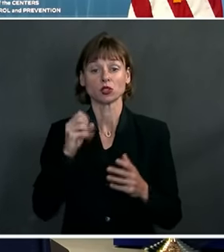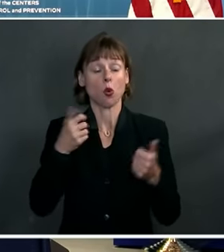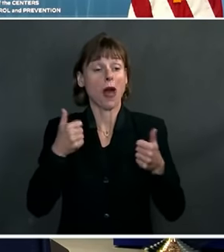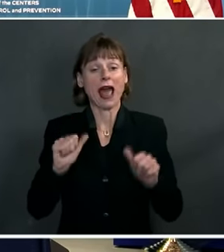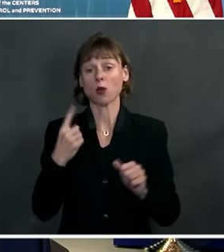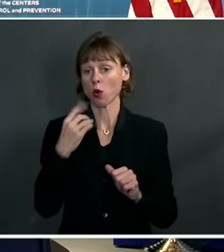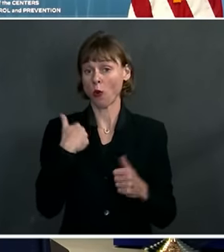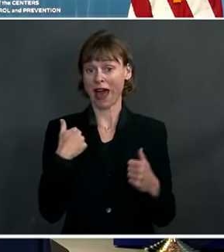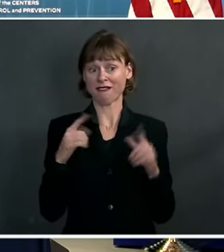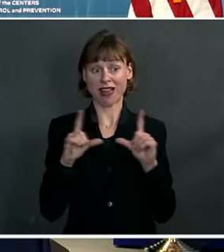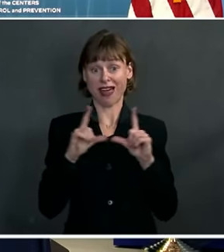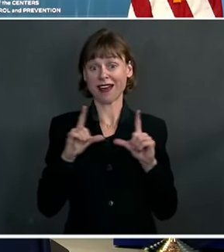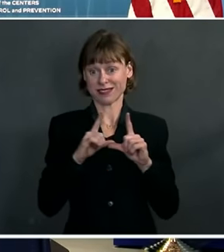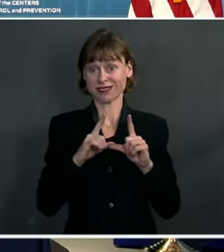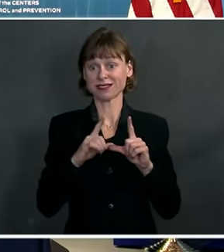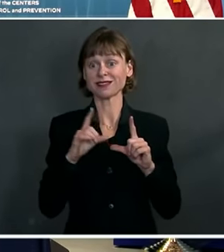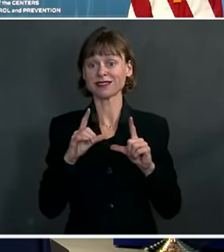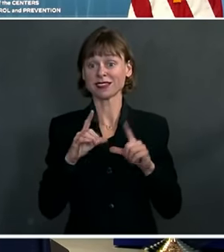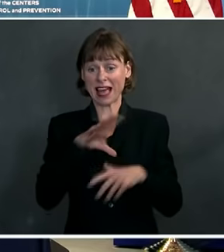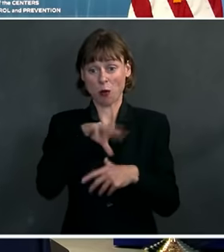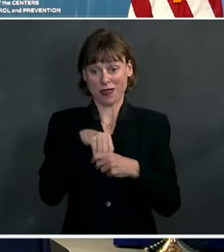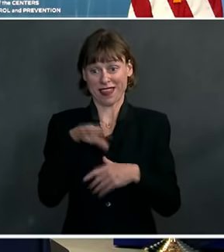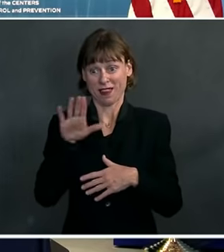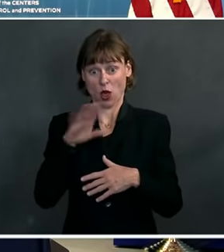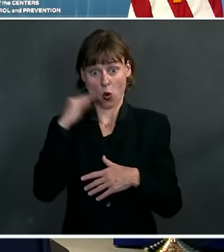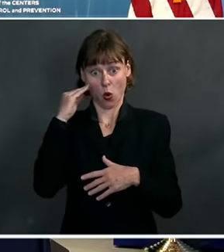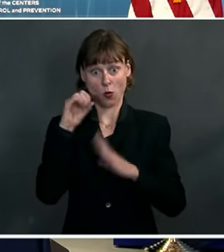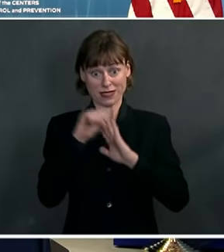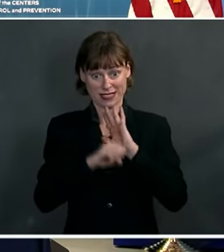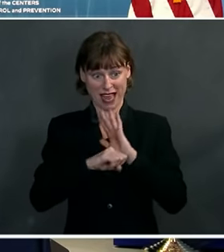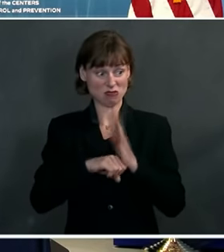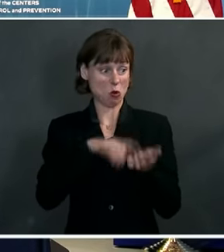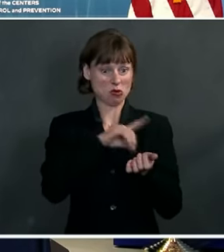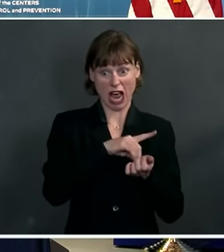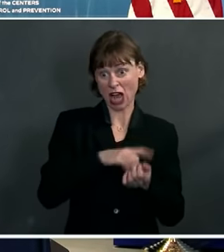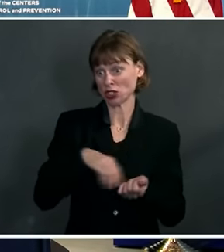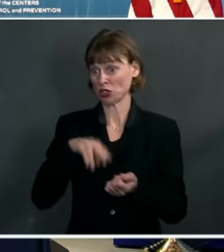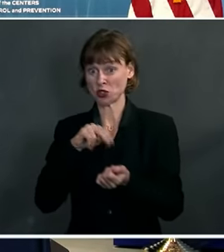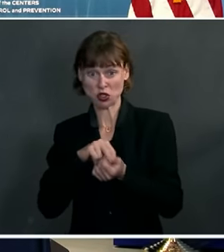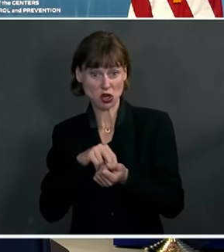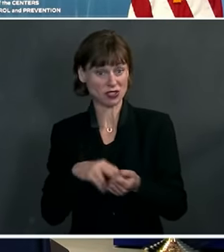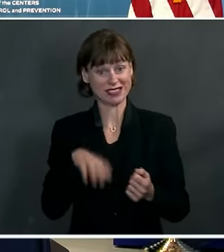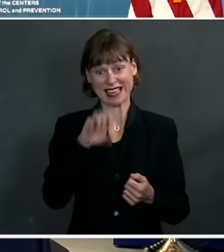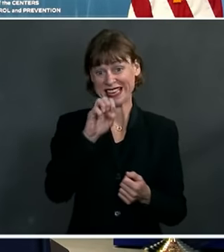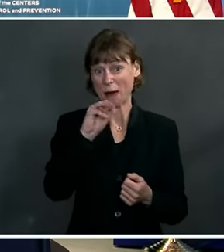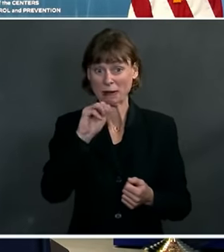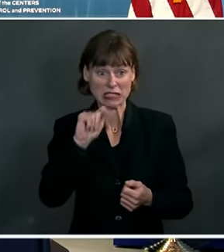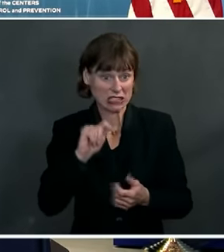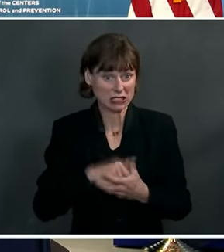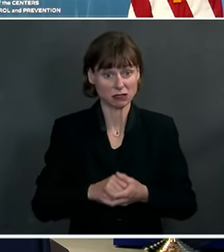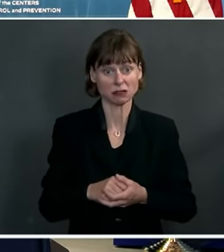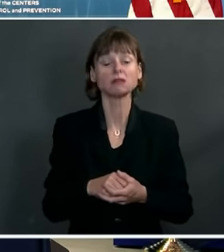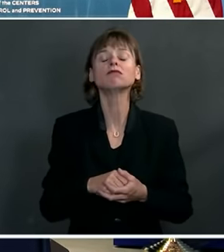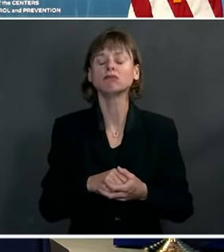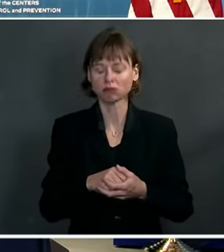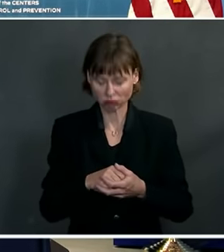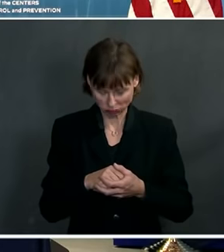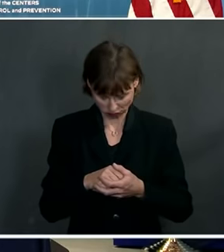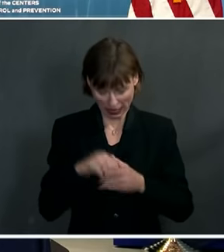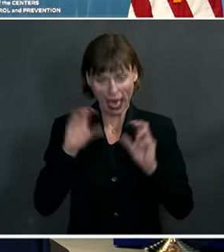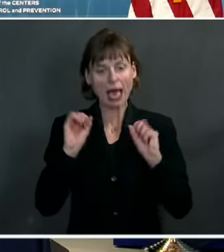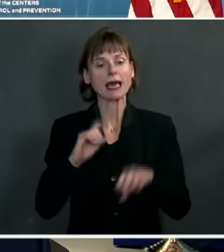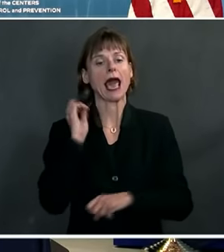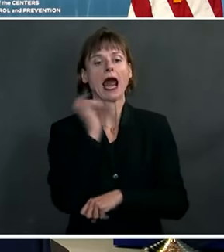licensed to vaccinate within their home state, that's doctors, nurses, EMTs, to be able to administer